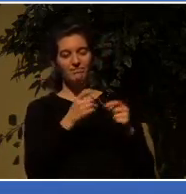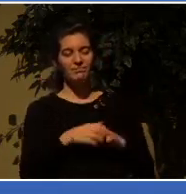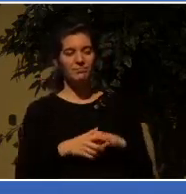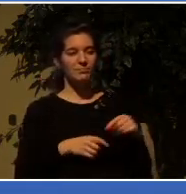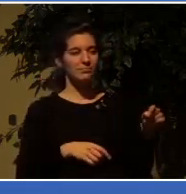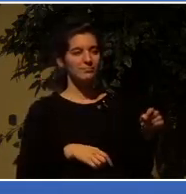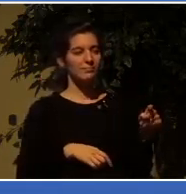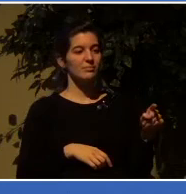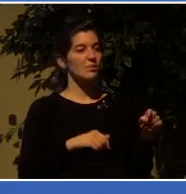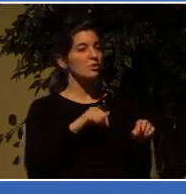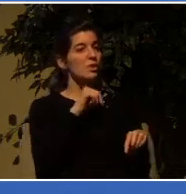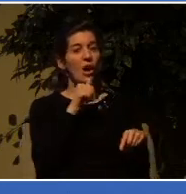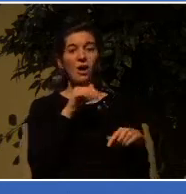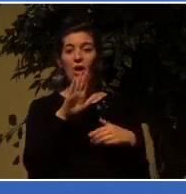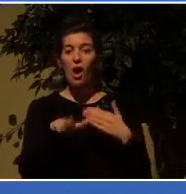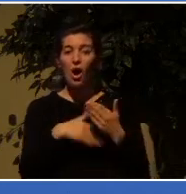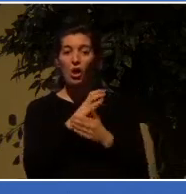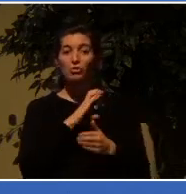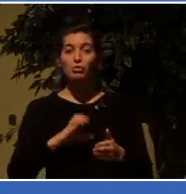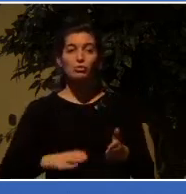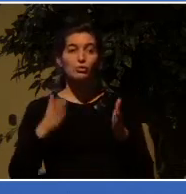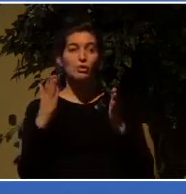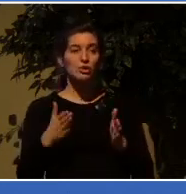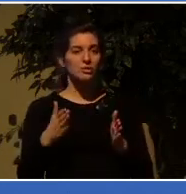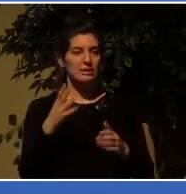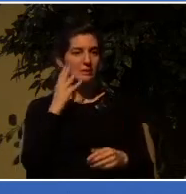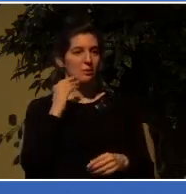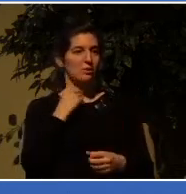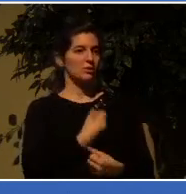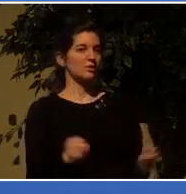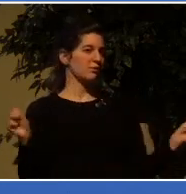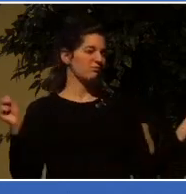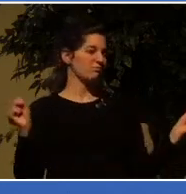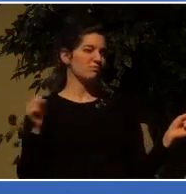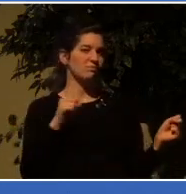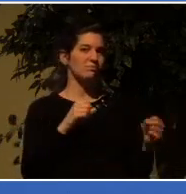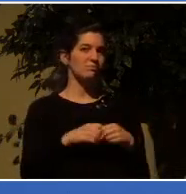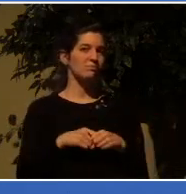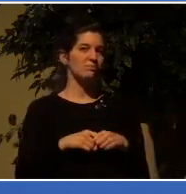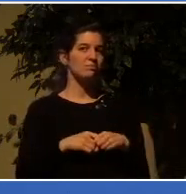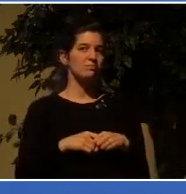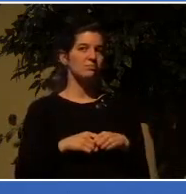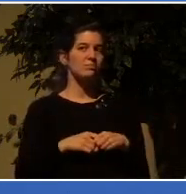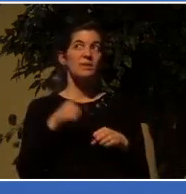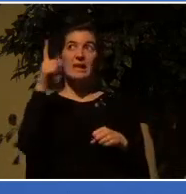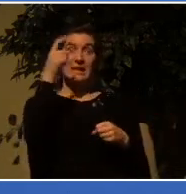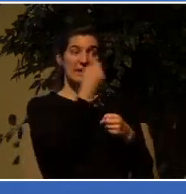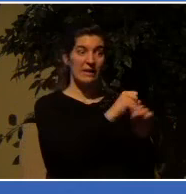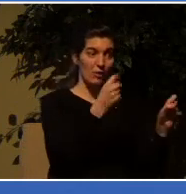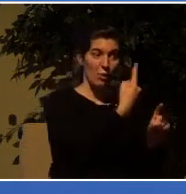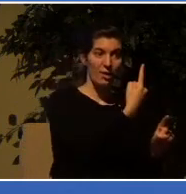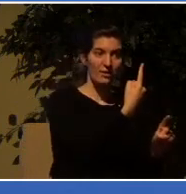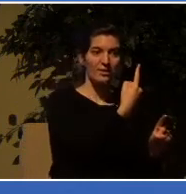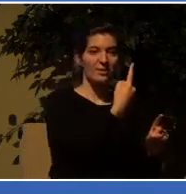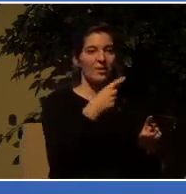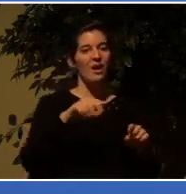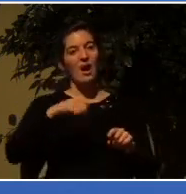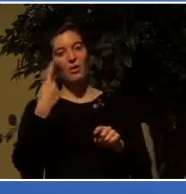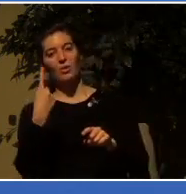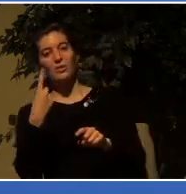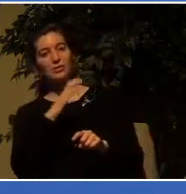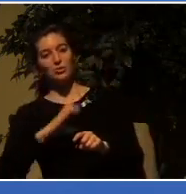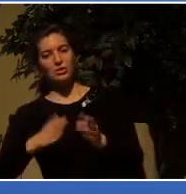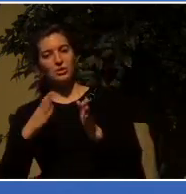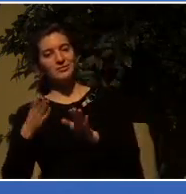For every person who prays for healing, there's another person who prays for healing, and they die. For every person who finds